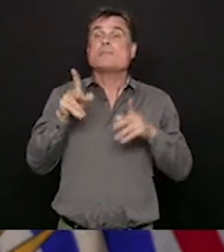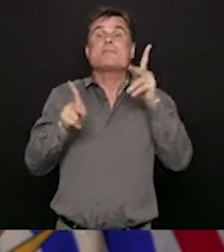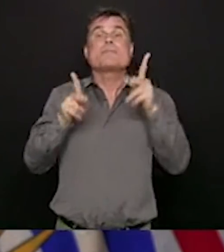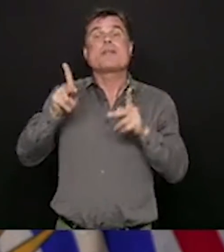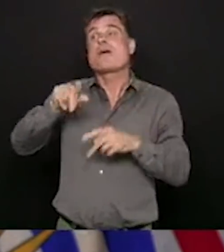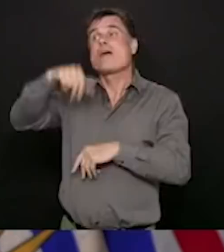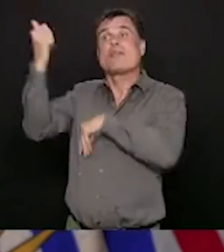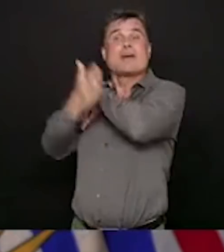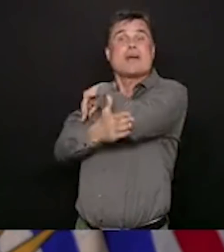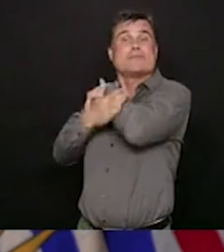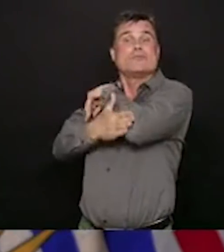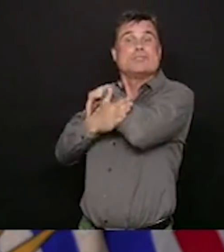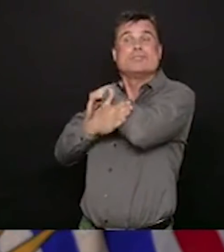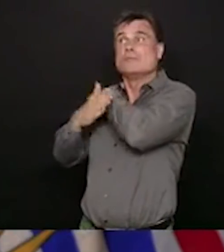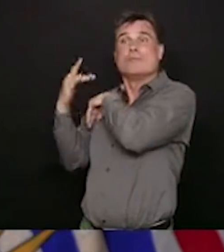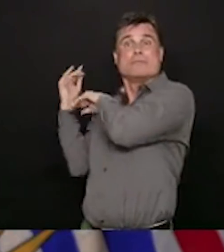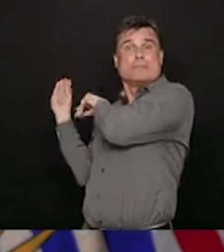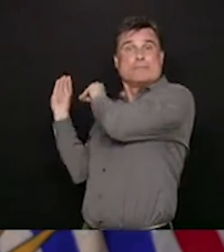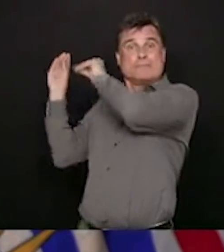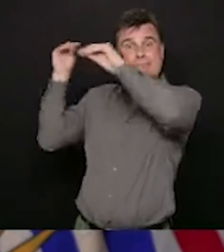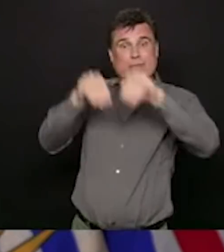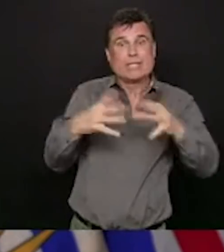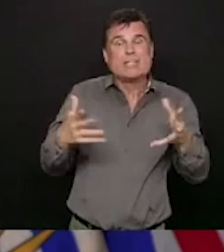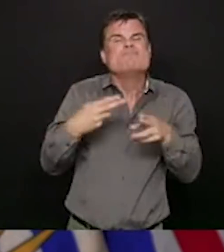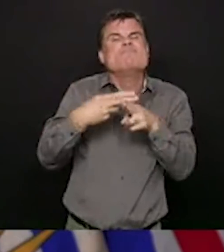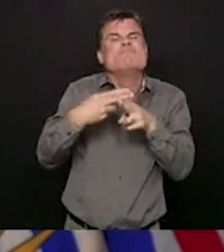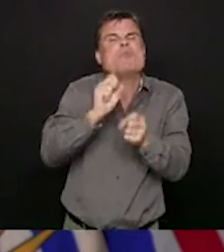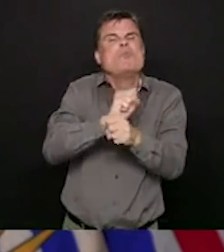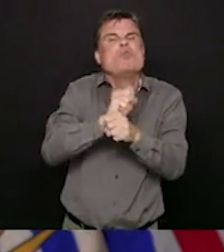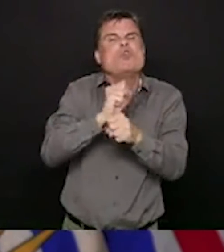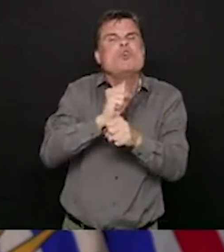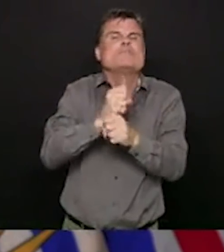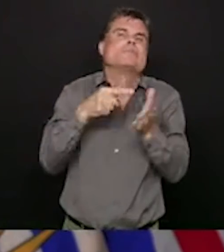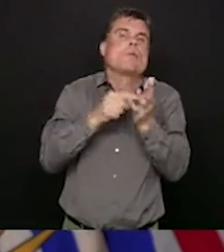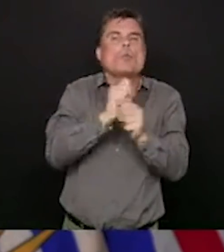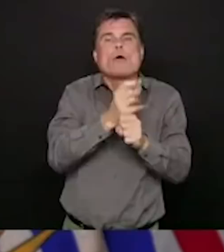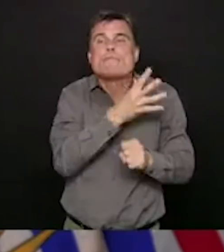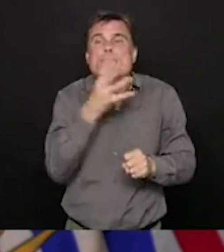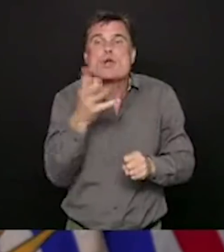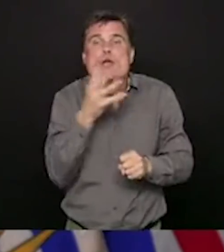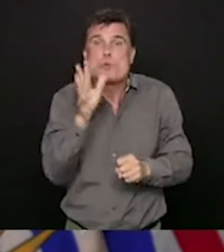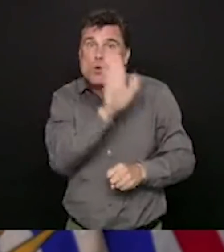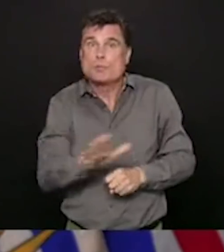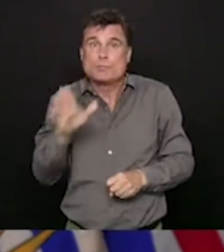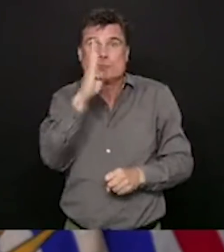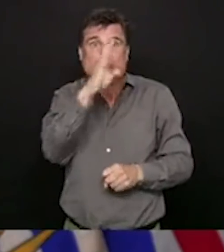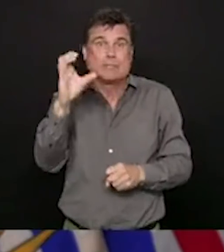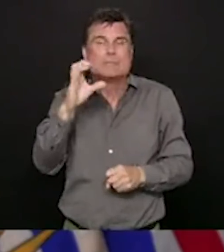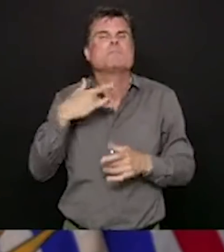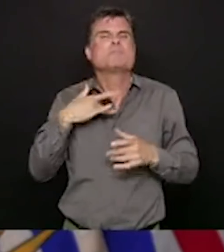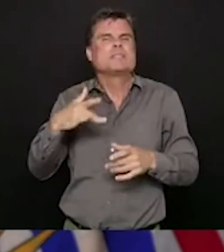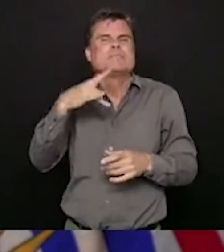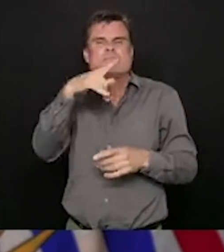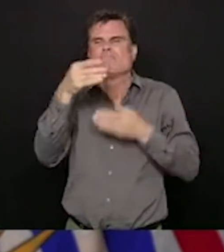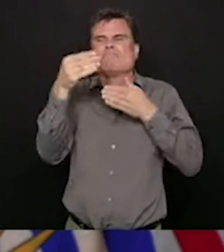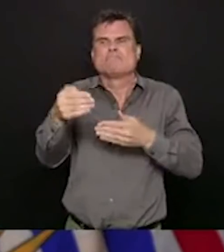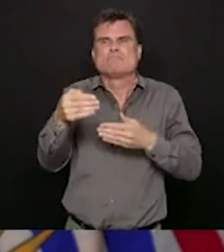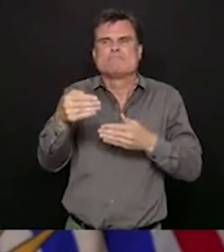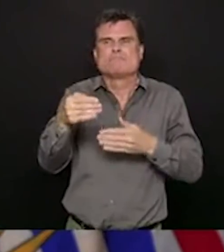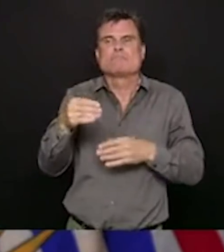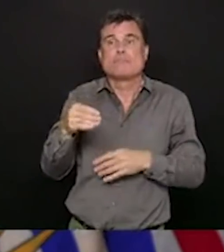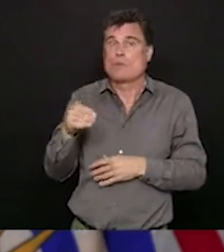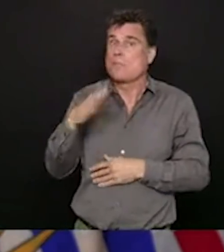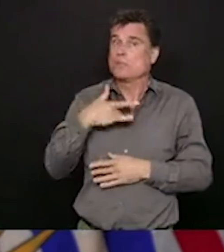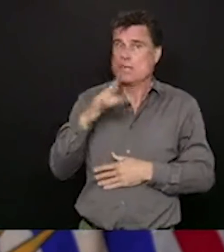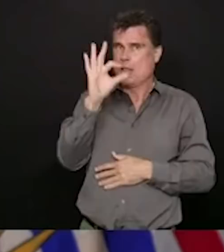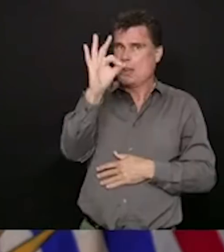and across the province. And of the over 900 temporary foreign workers who have come in over